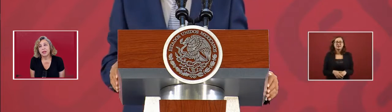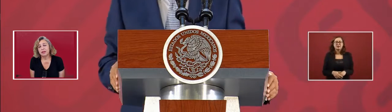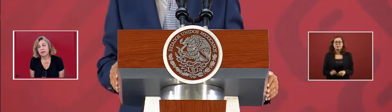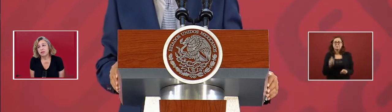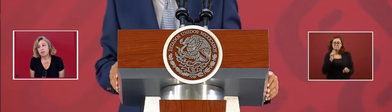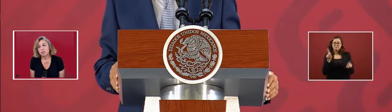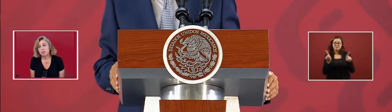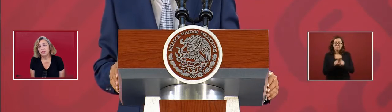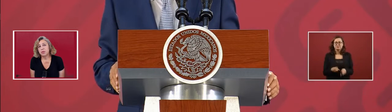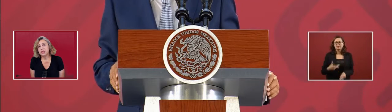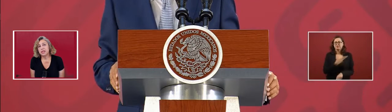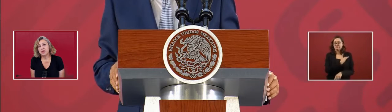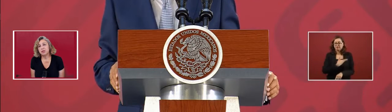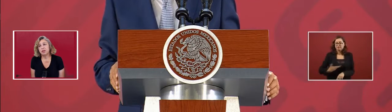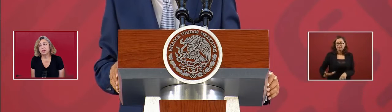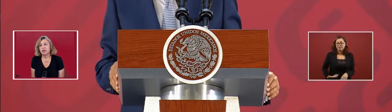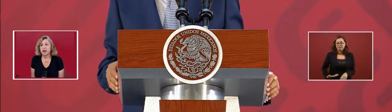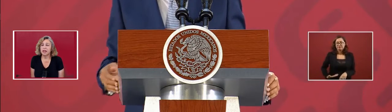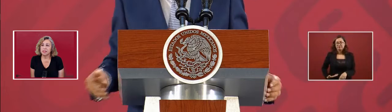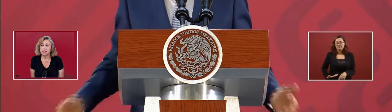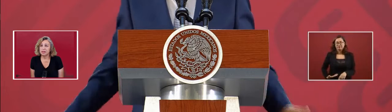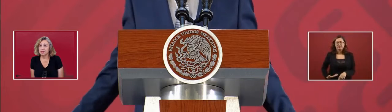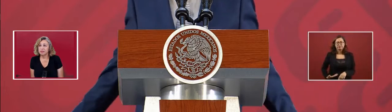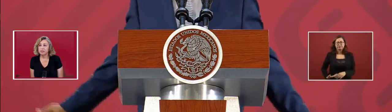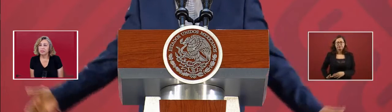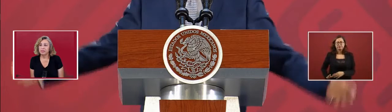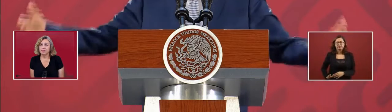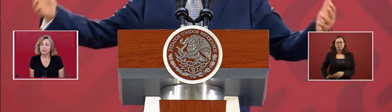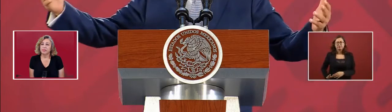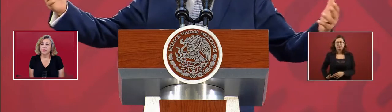And the president no longer has